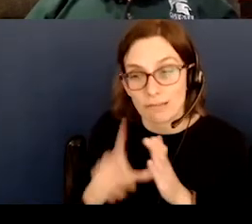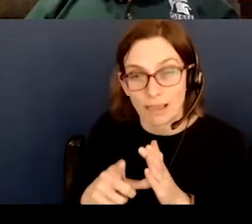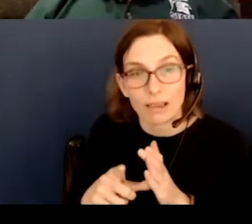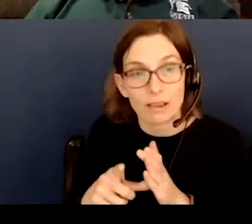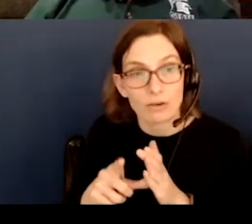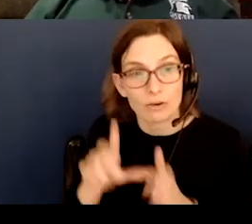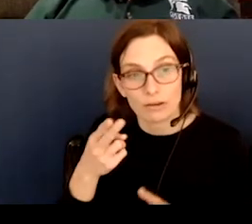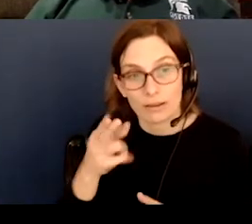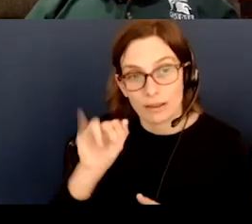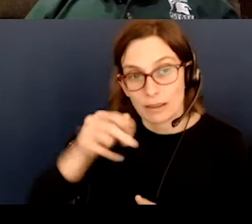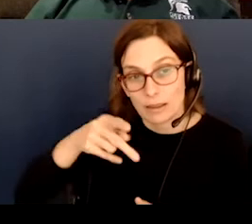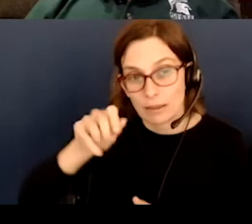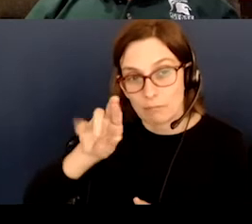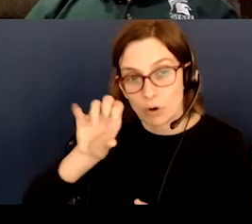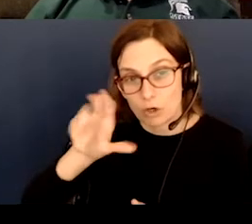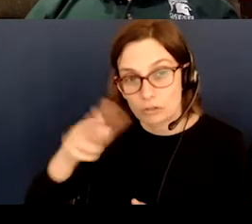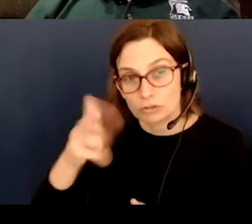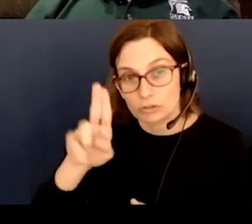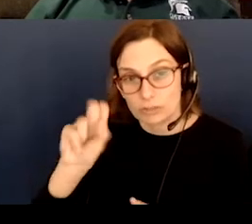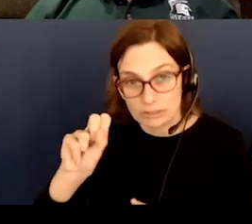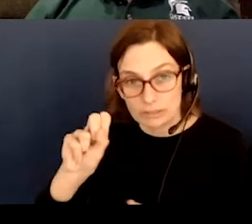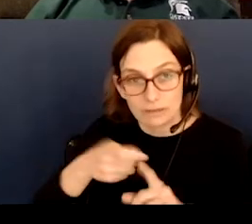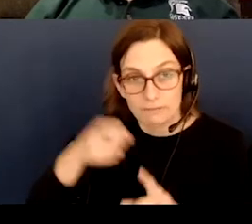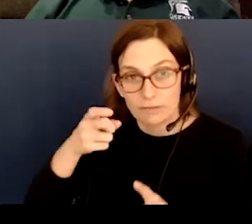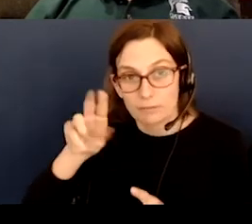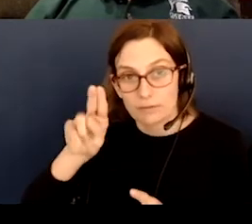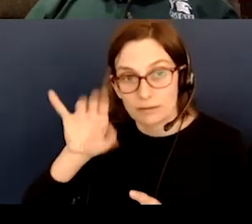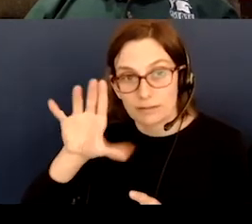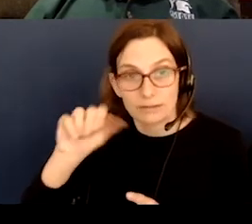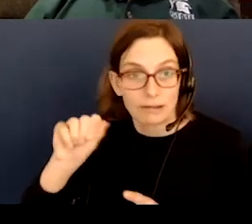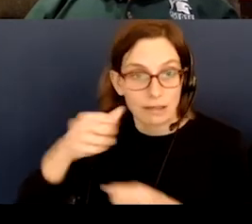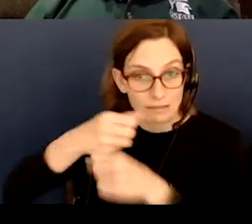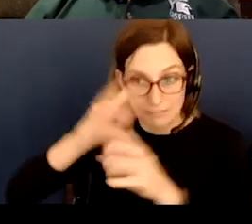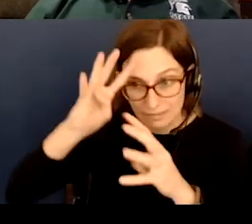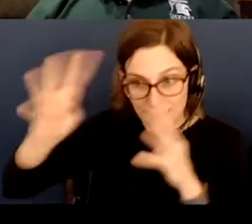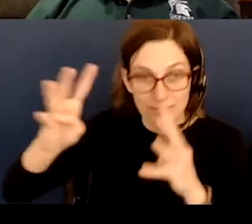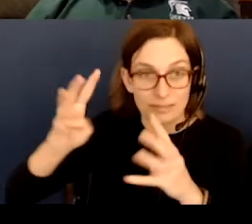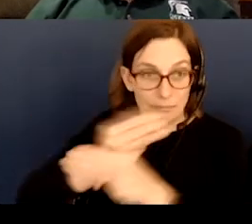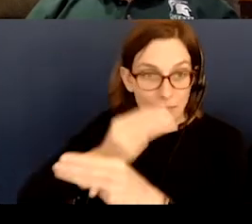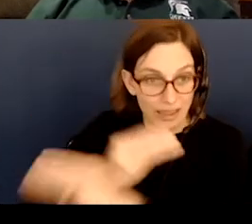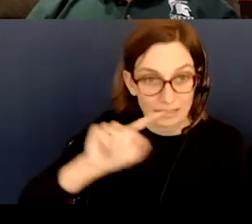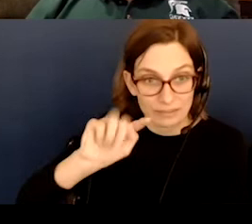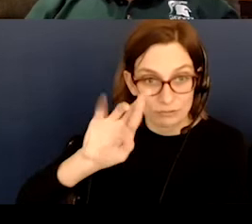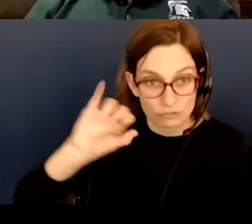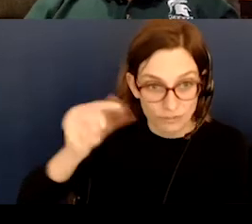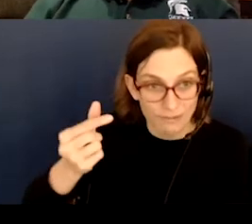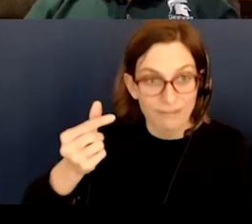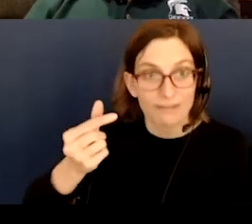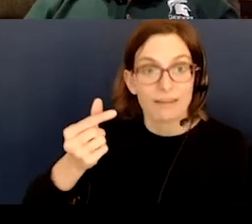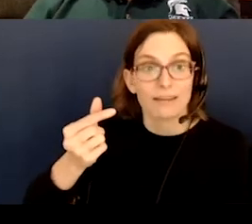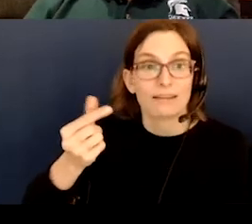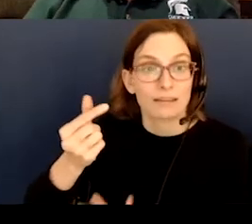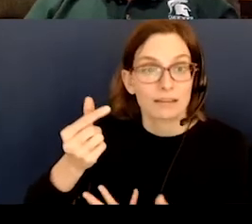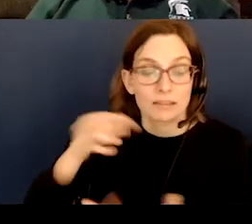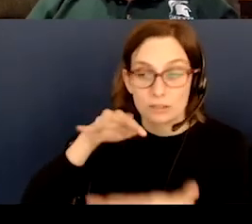Nicaea, the father of trigonometry, a great astronomer, he worked on the sizes and distances of the sun and the